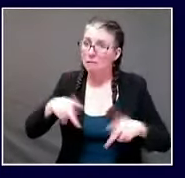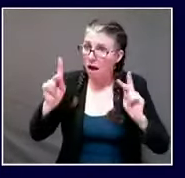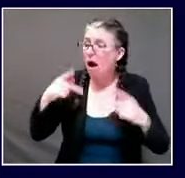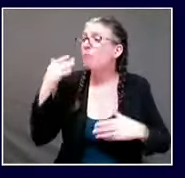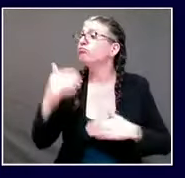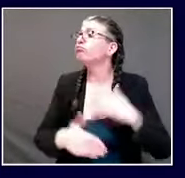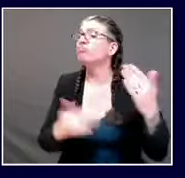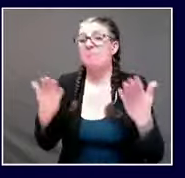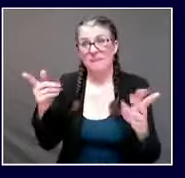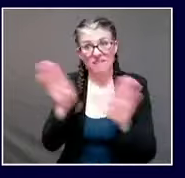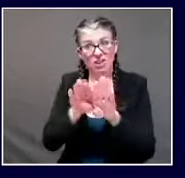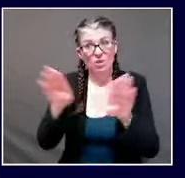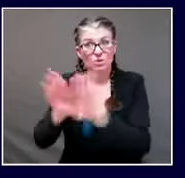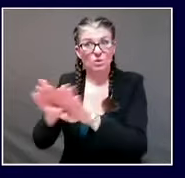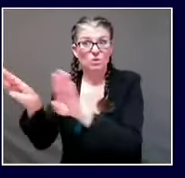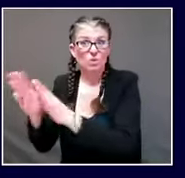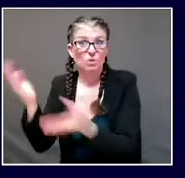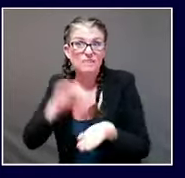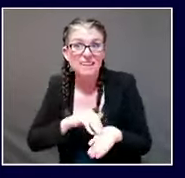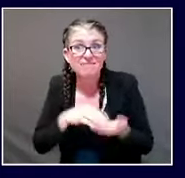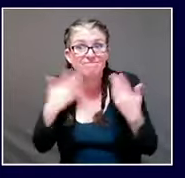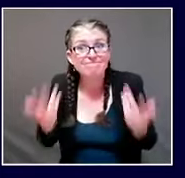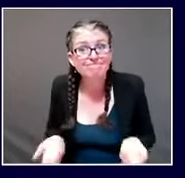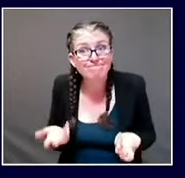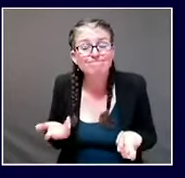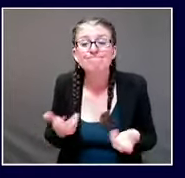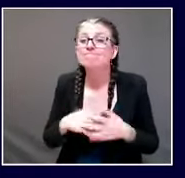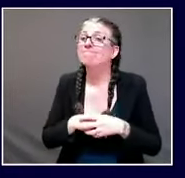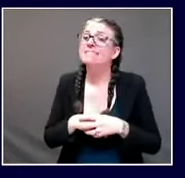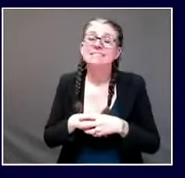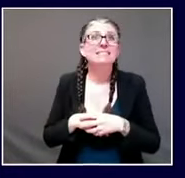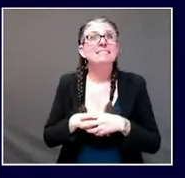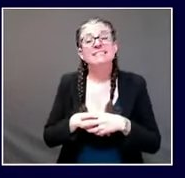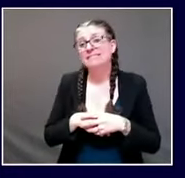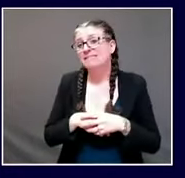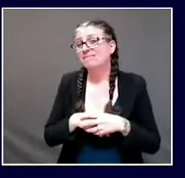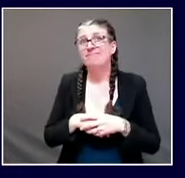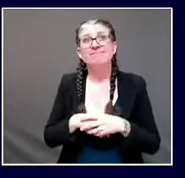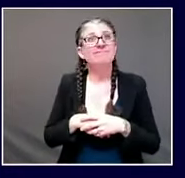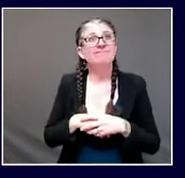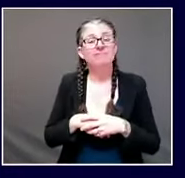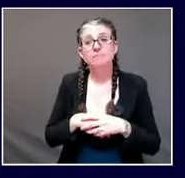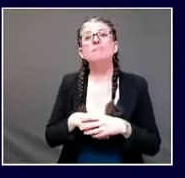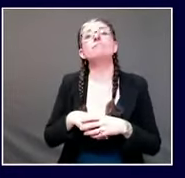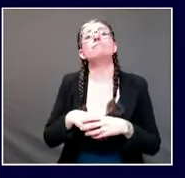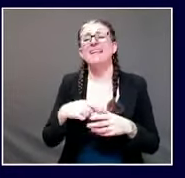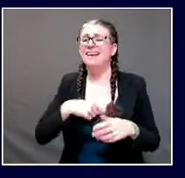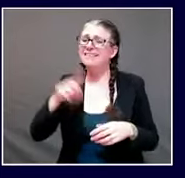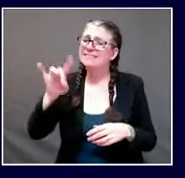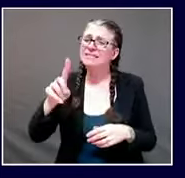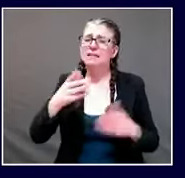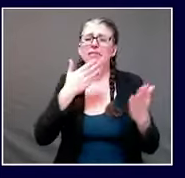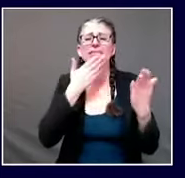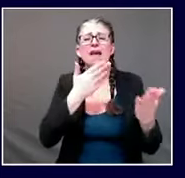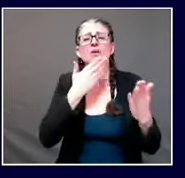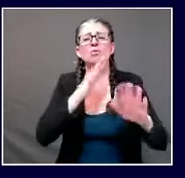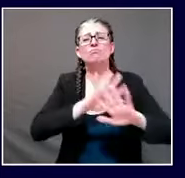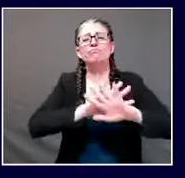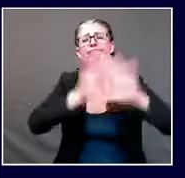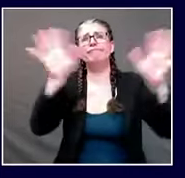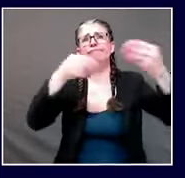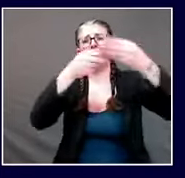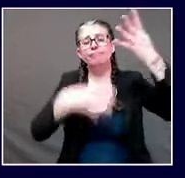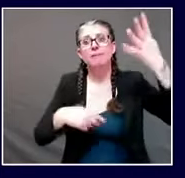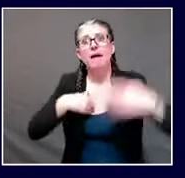thank a lot of people at the beginning of this i i didn't actually thank dr shah but every day i get notes and emails and i know he gets some of the emails